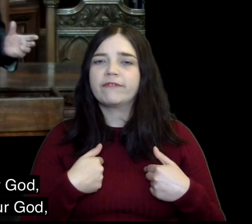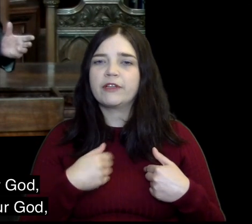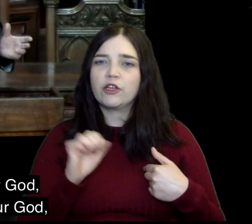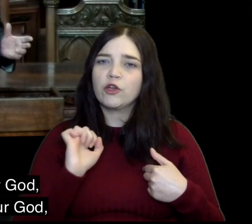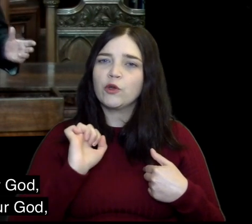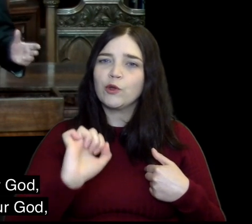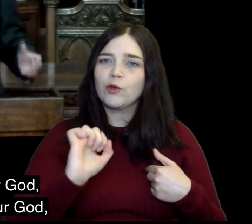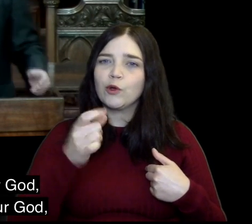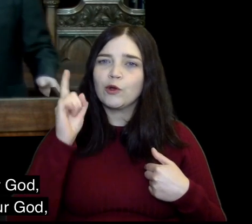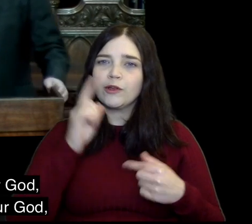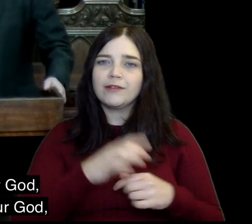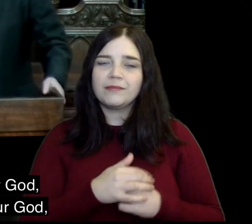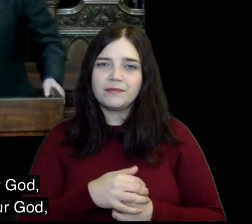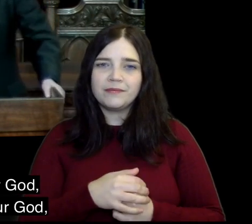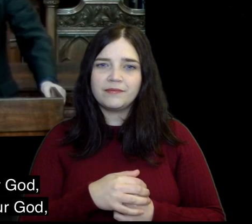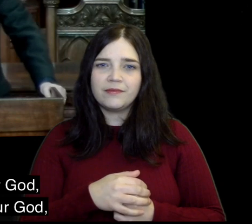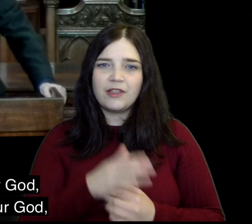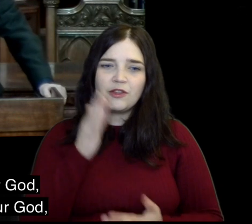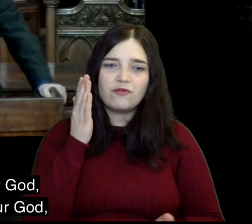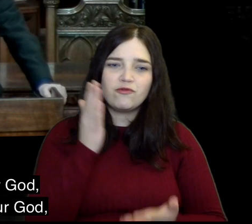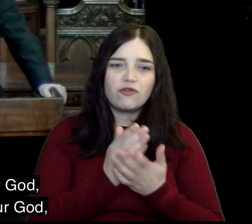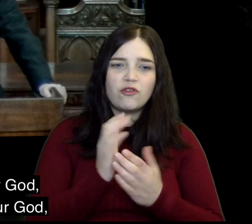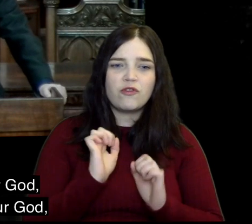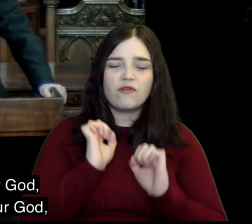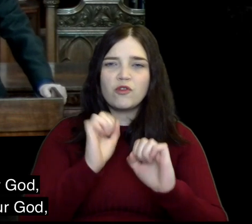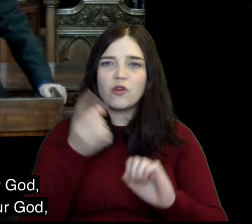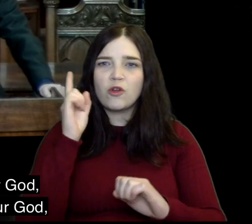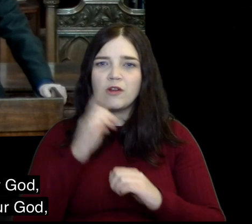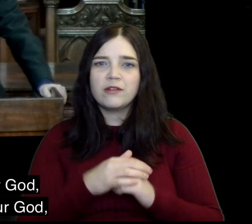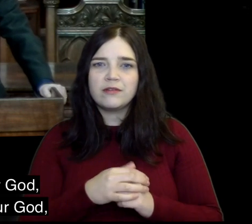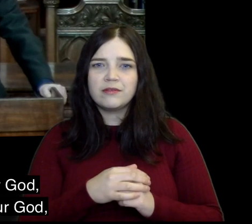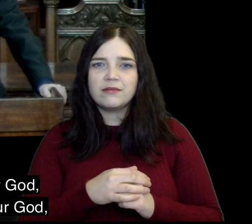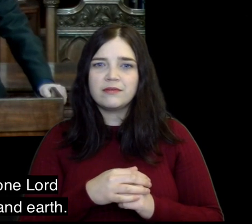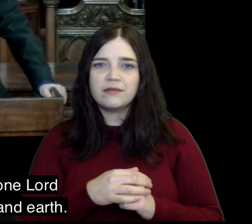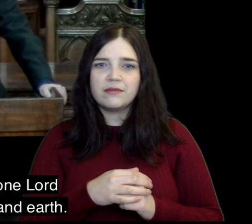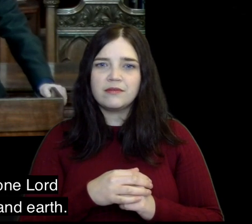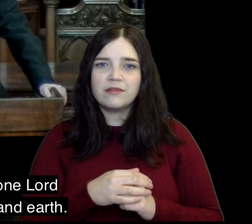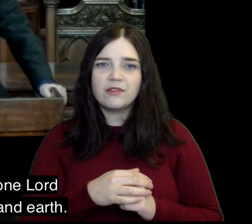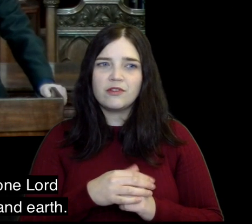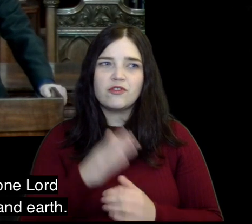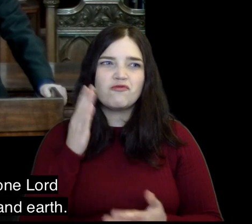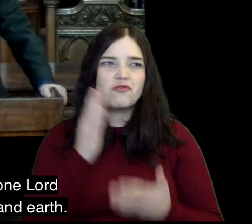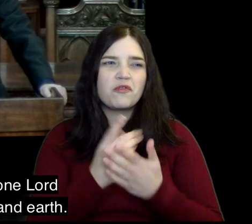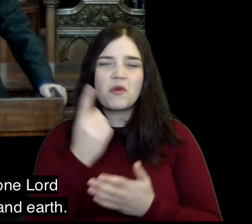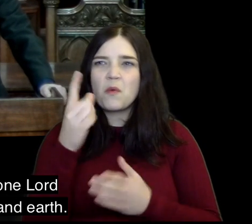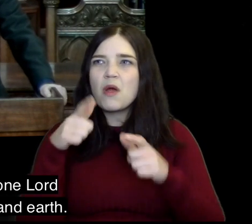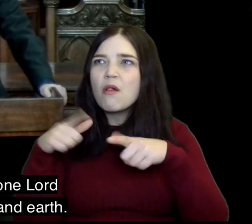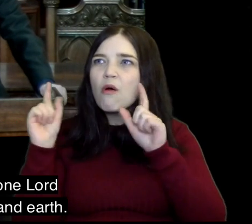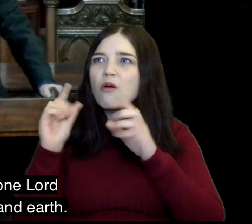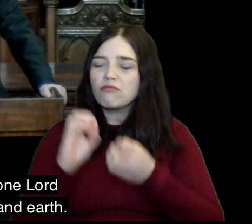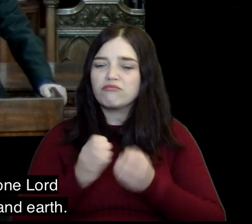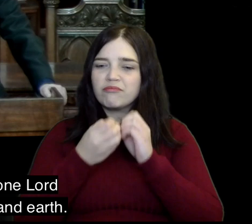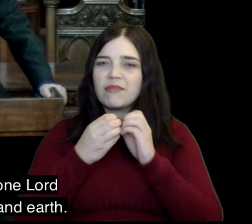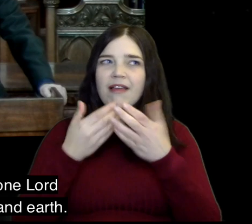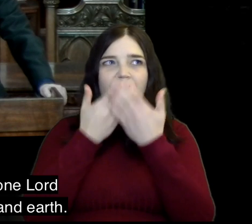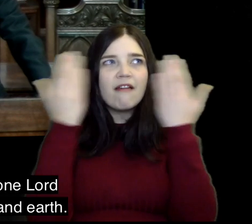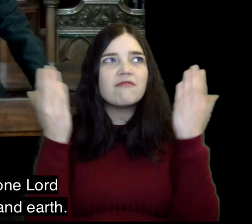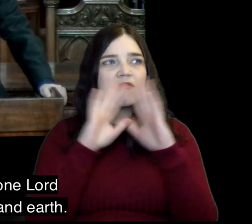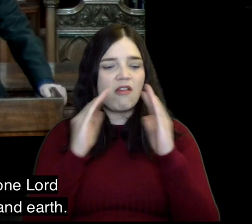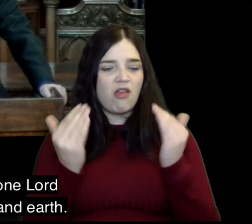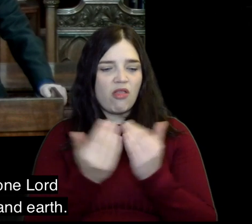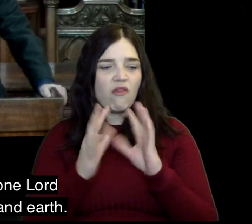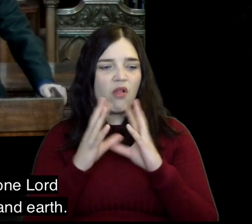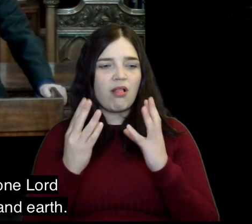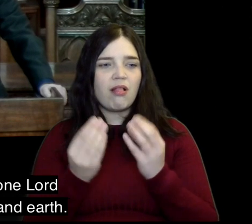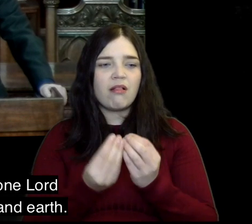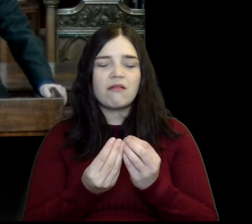this that they've gone through together saying I believe in your God in the truth of your God in the truth of the